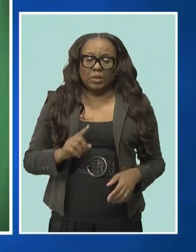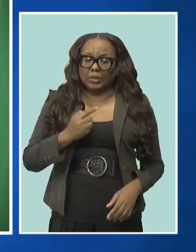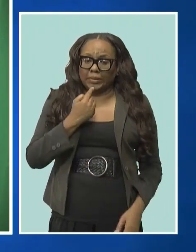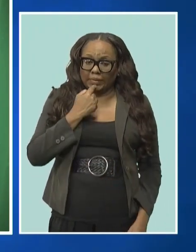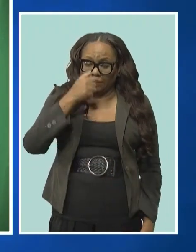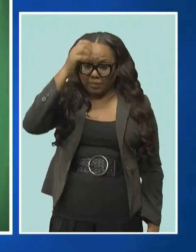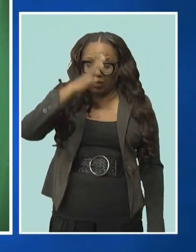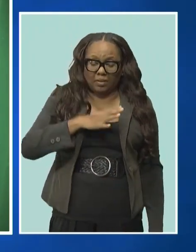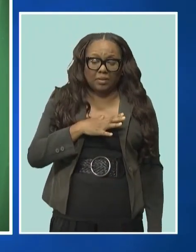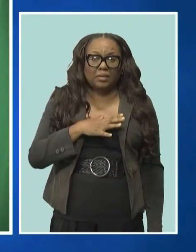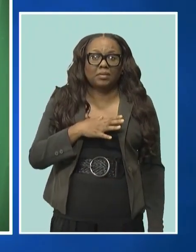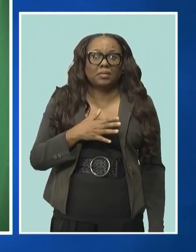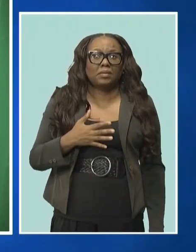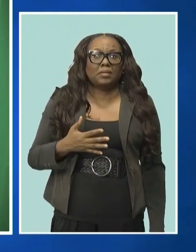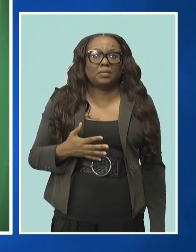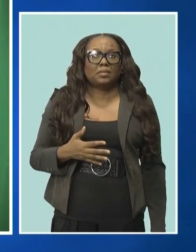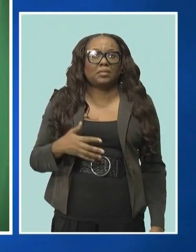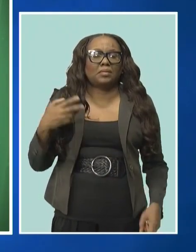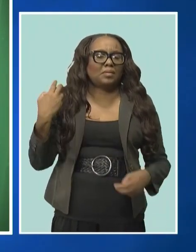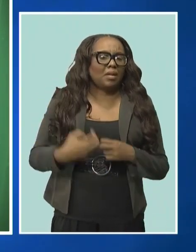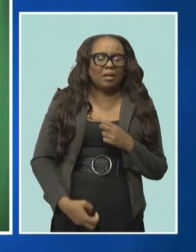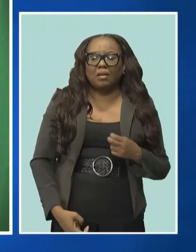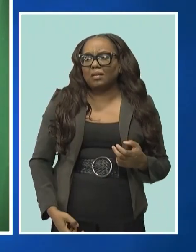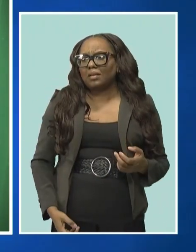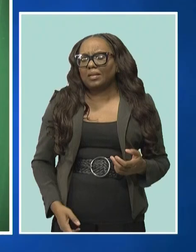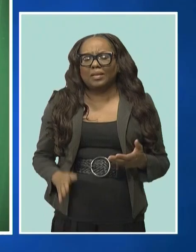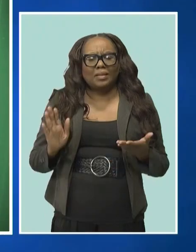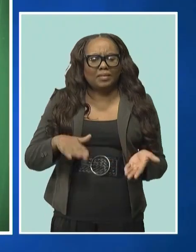It's hard to know that he's dead the way he